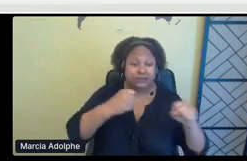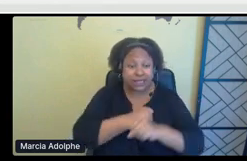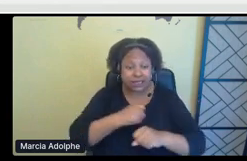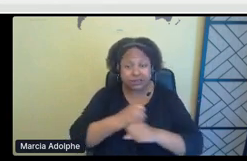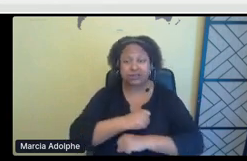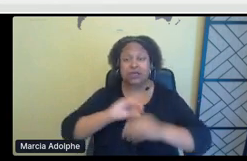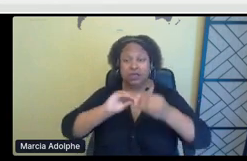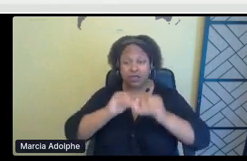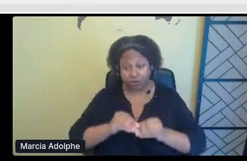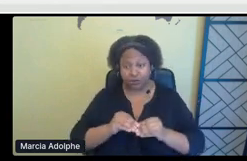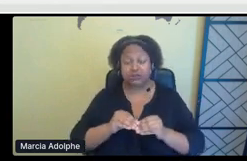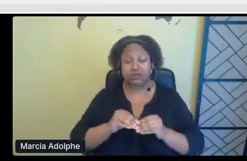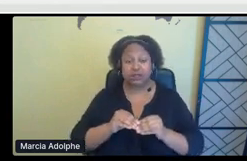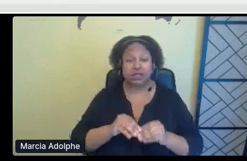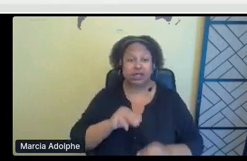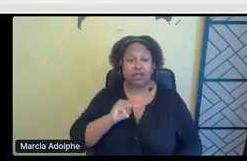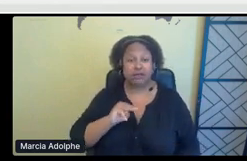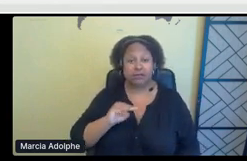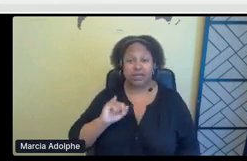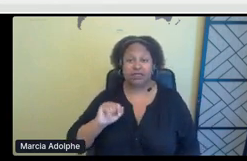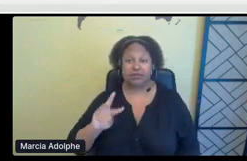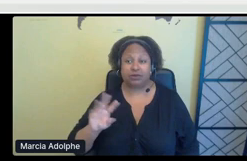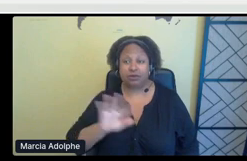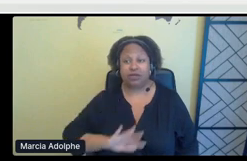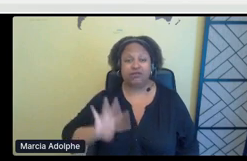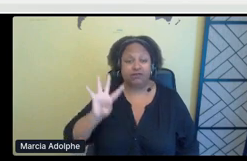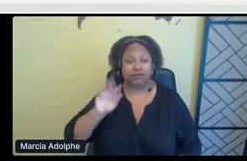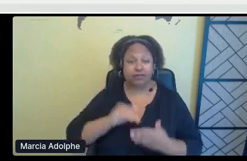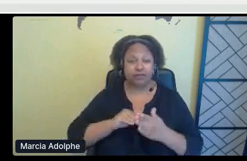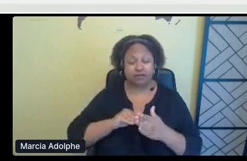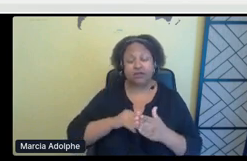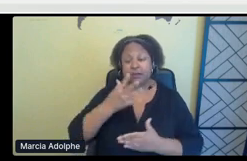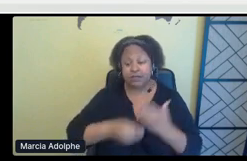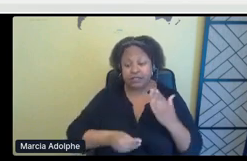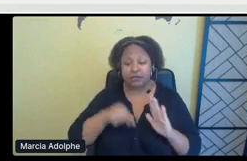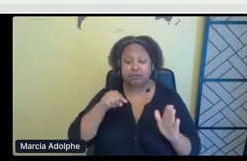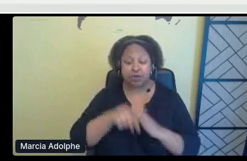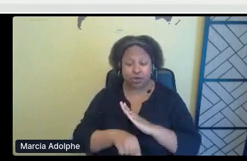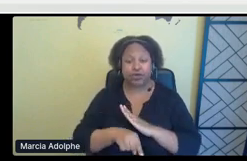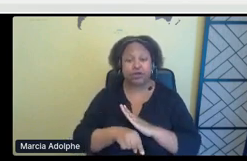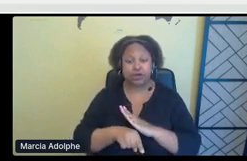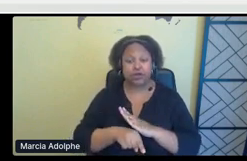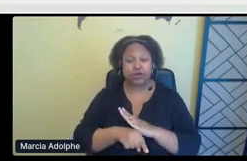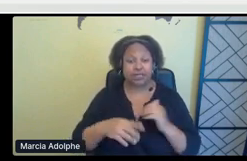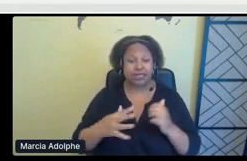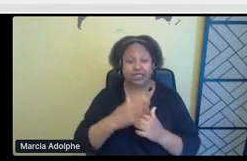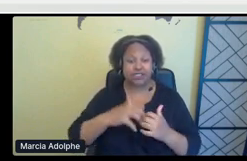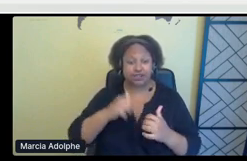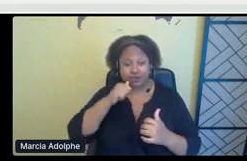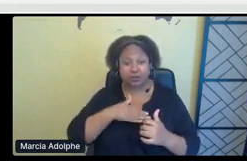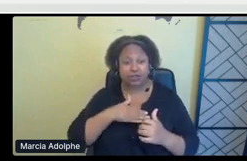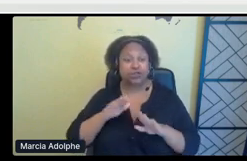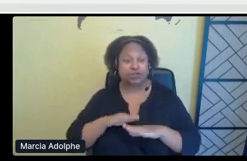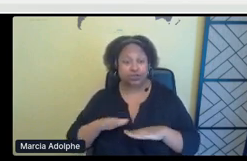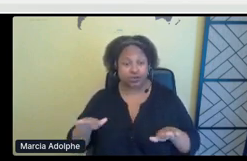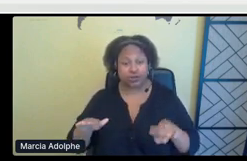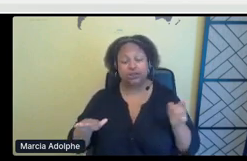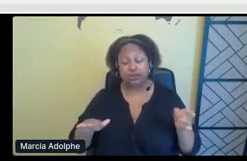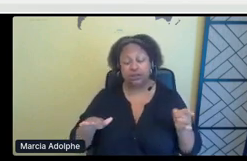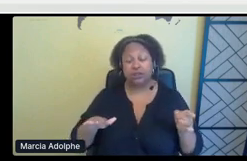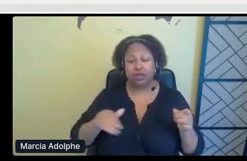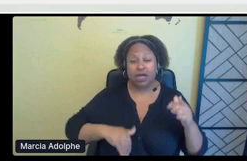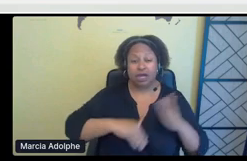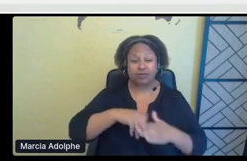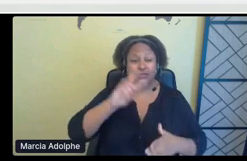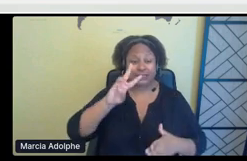our MMIW is for 4,000 and up to 6,000 in America. Um, you can also watch an interview I did